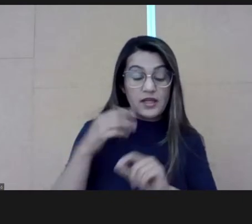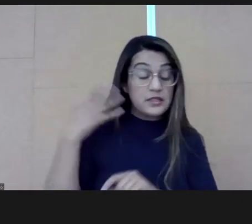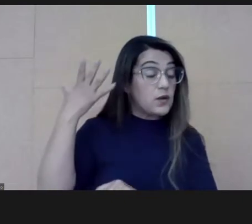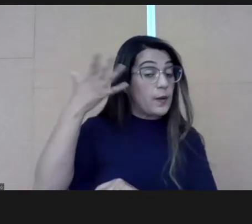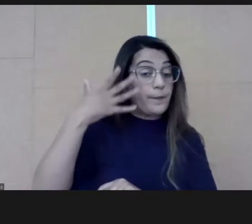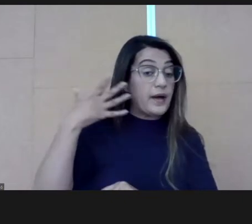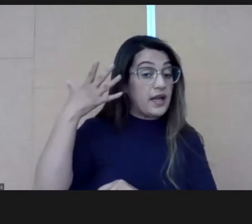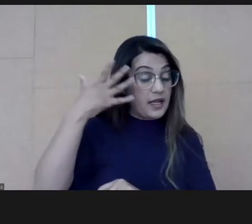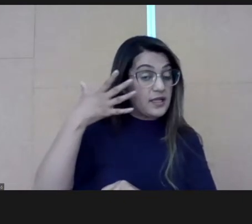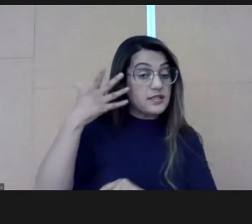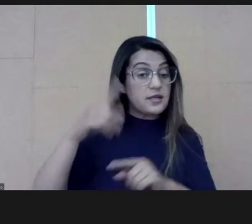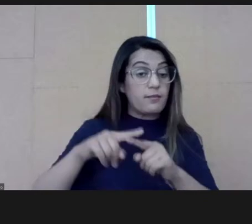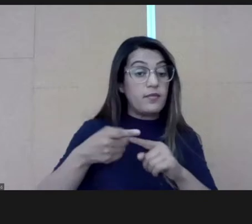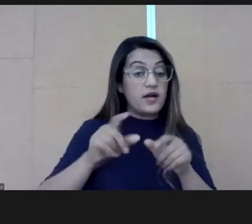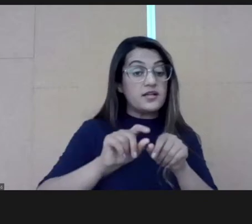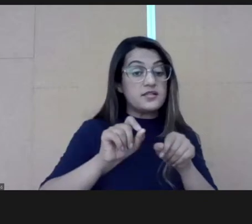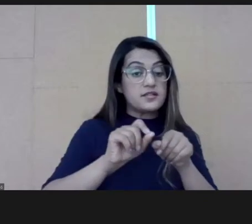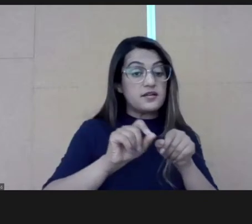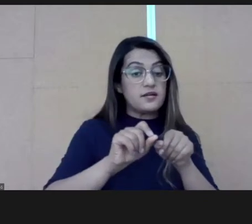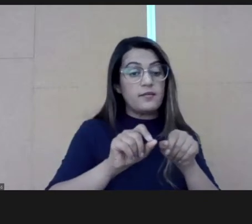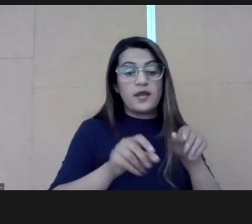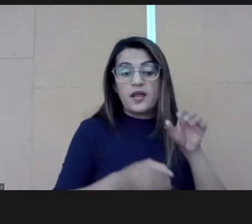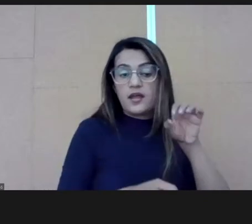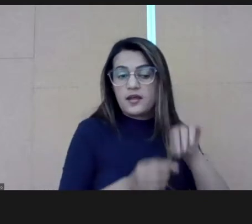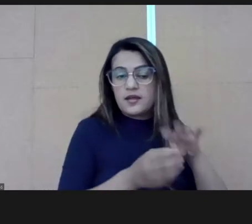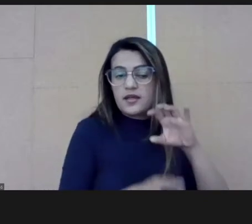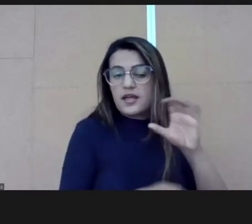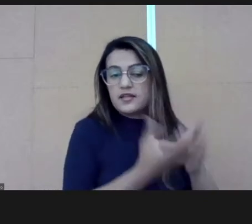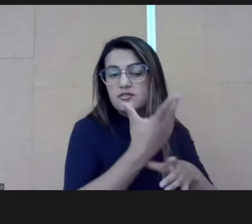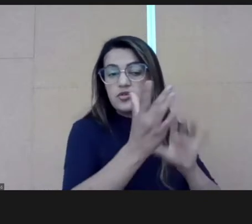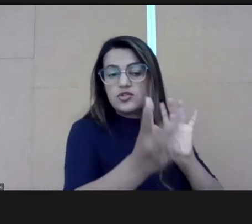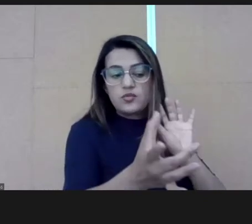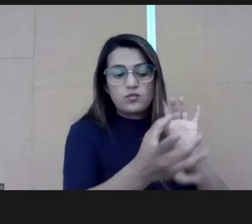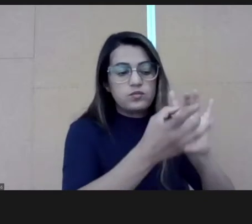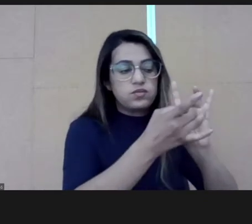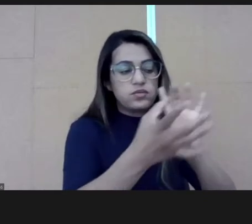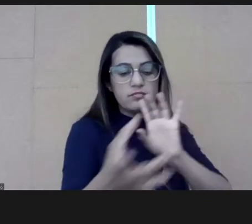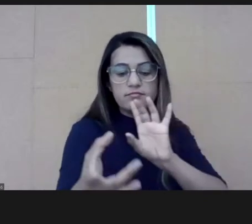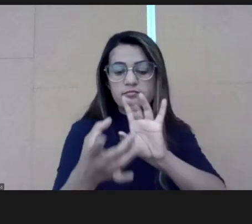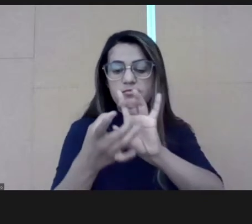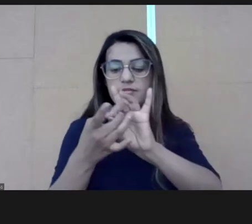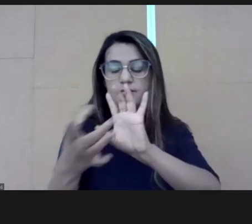was that it was not just a talk. It was the creation of connections.